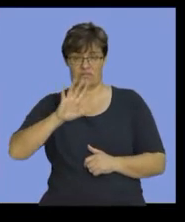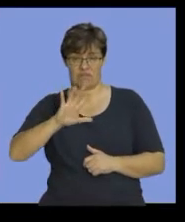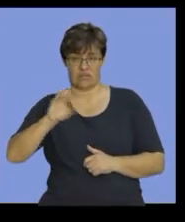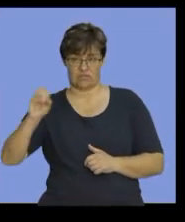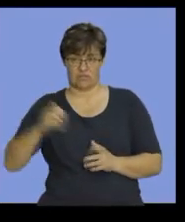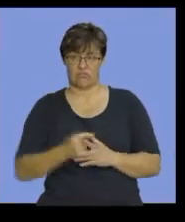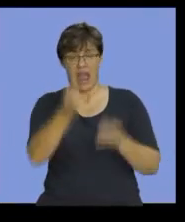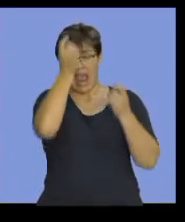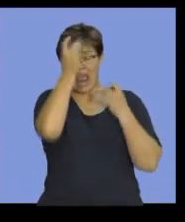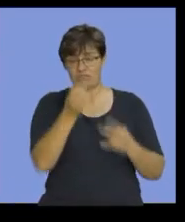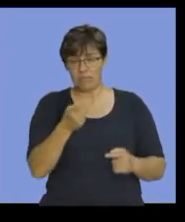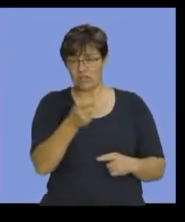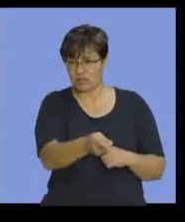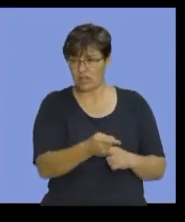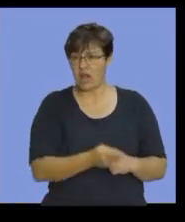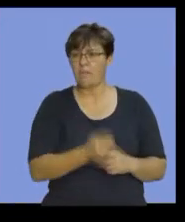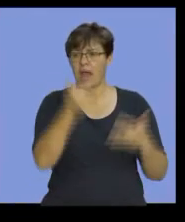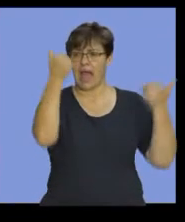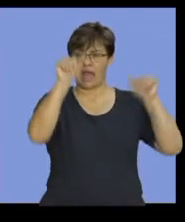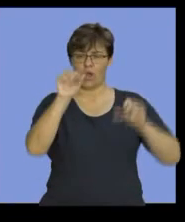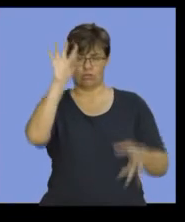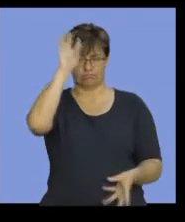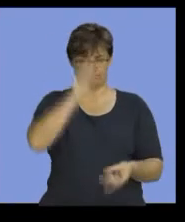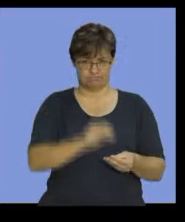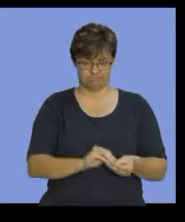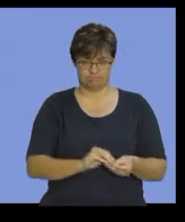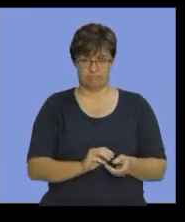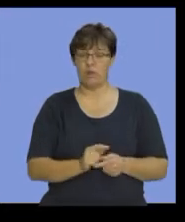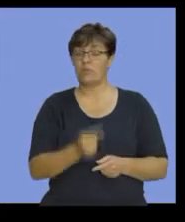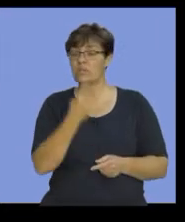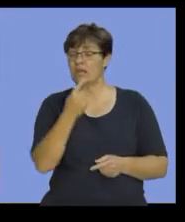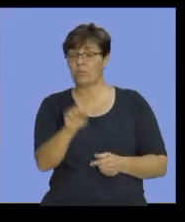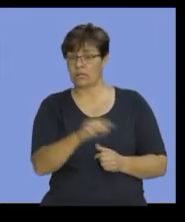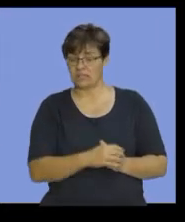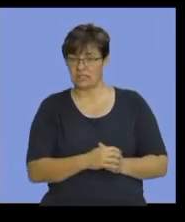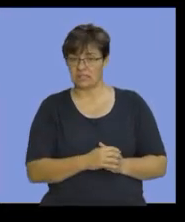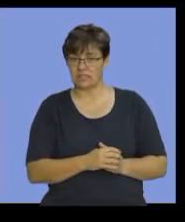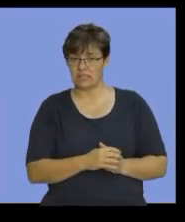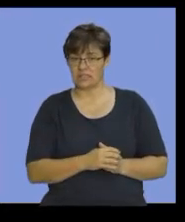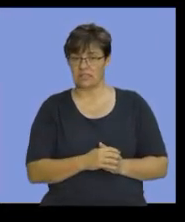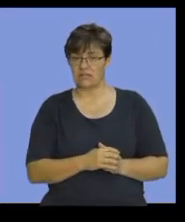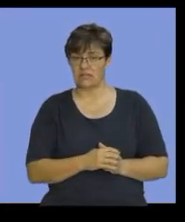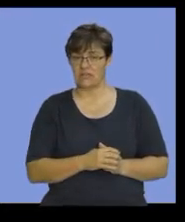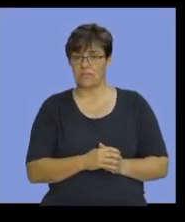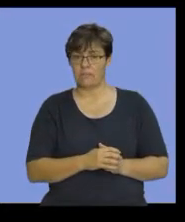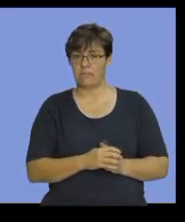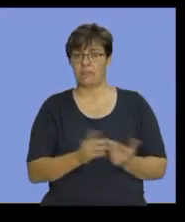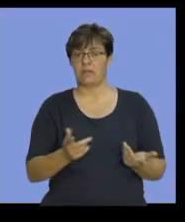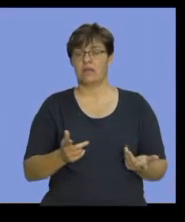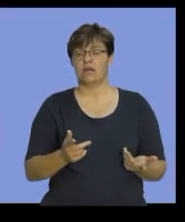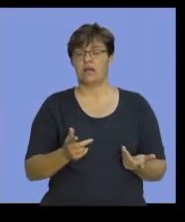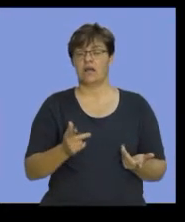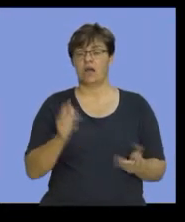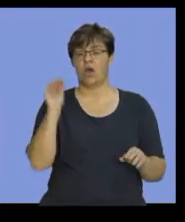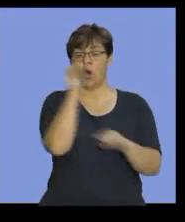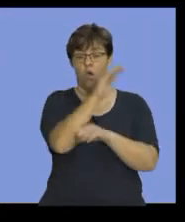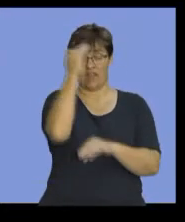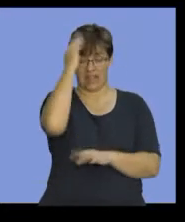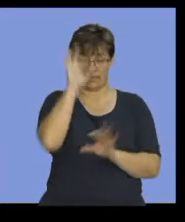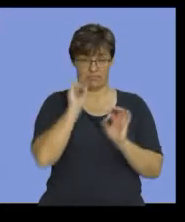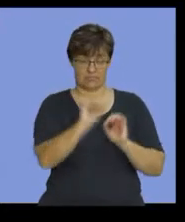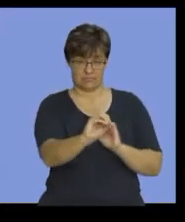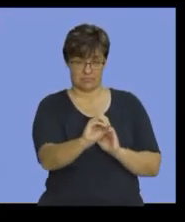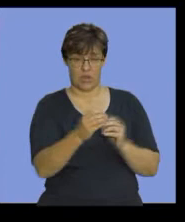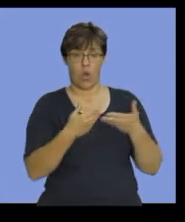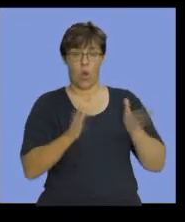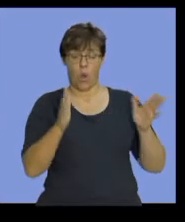to my information regarding my accounts. Remember what I said? I bring in my factory overheads. Right. So, I've got